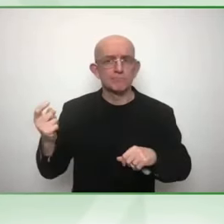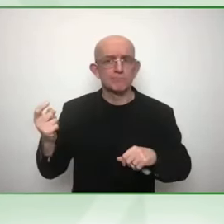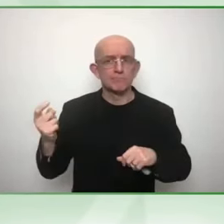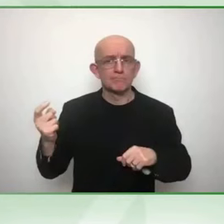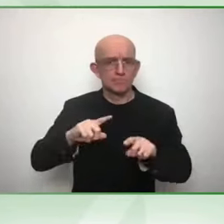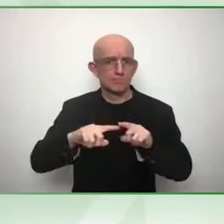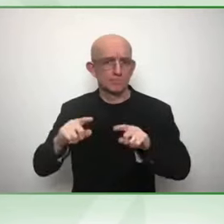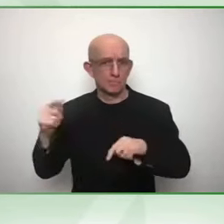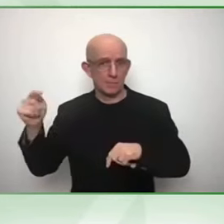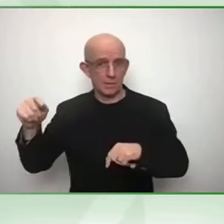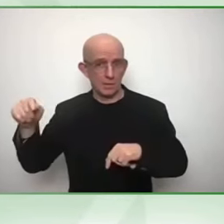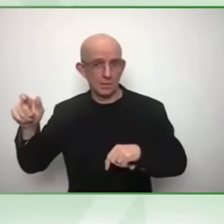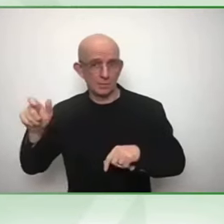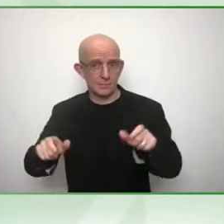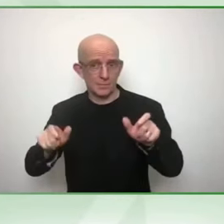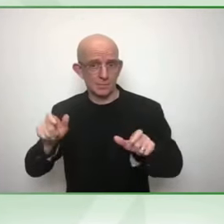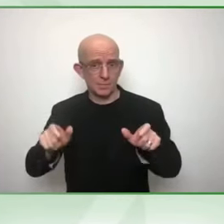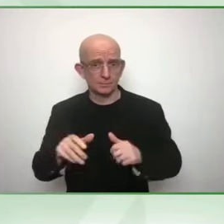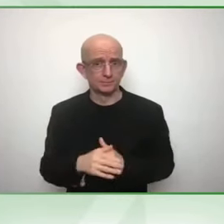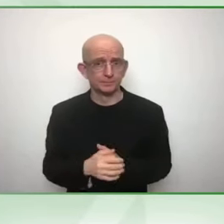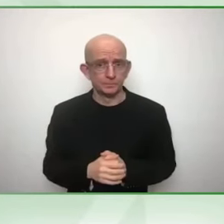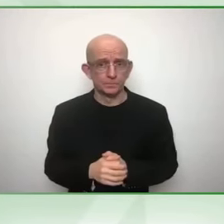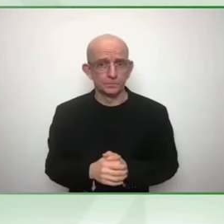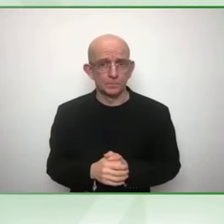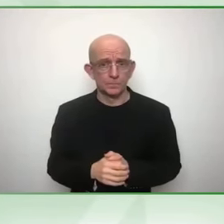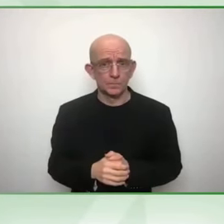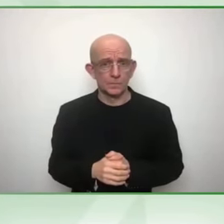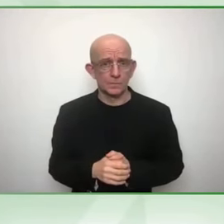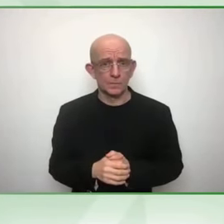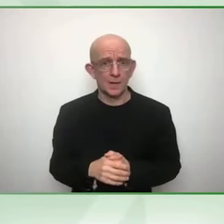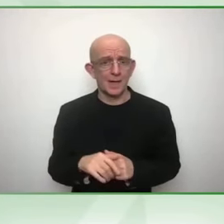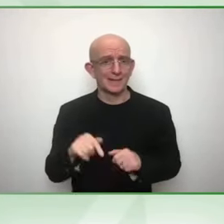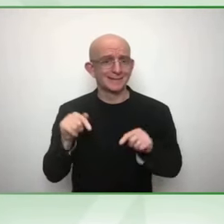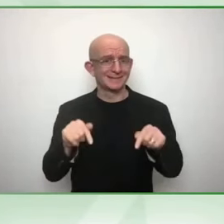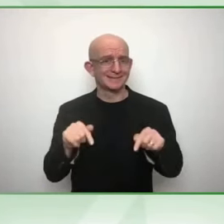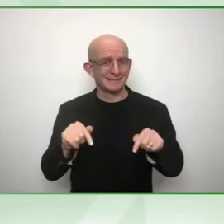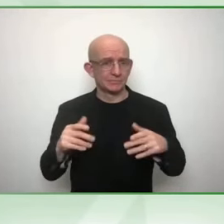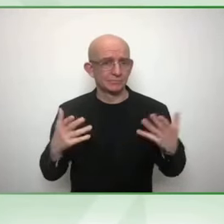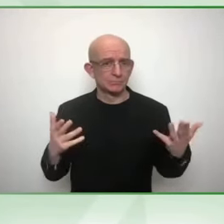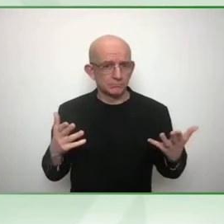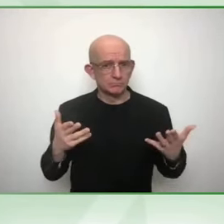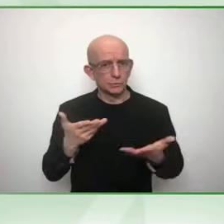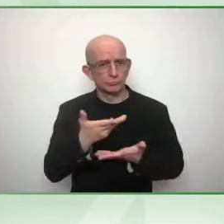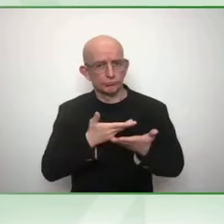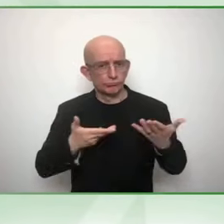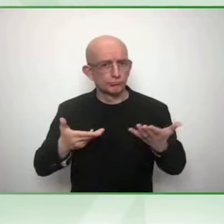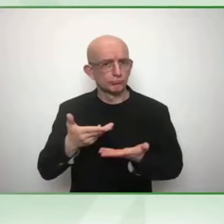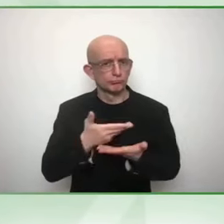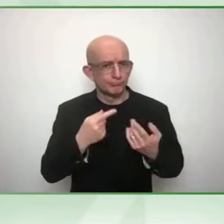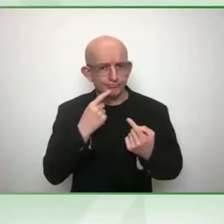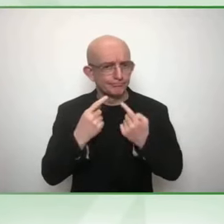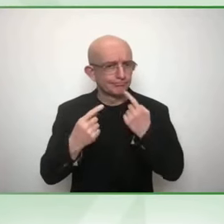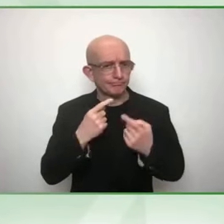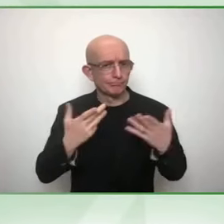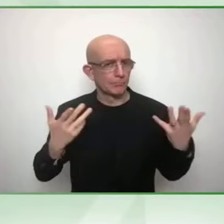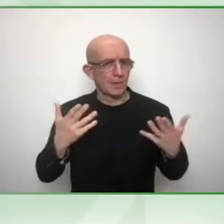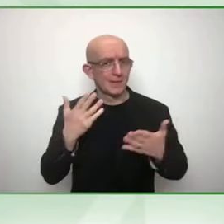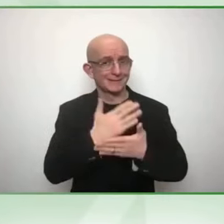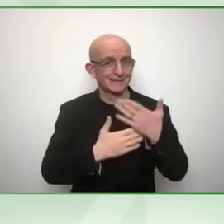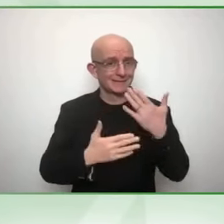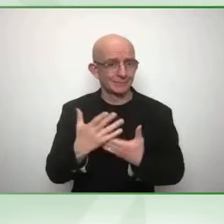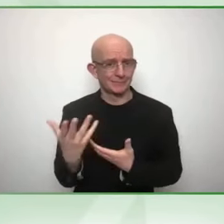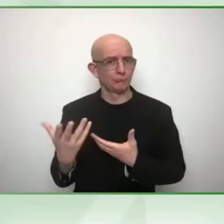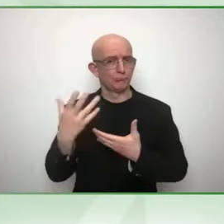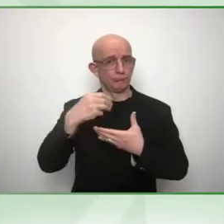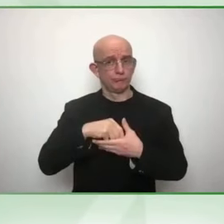sitting in between our two distinguished guests, who I'll introduce shortly. Disability cuts across each of the SDGs, and